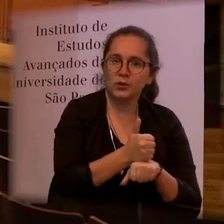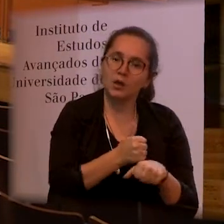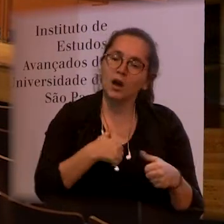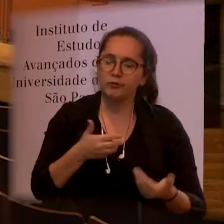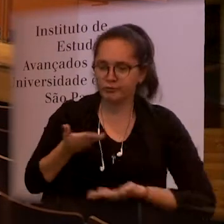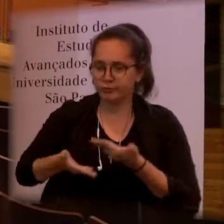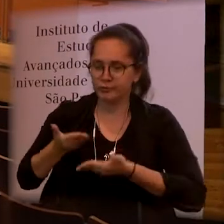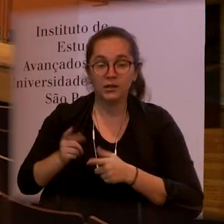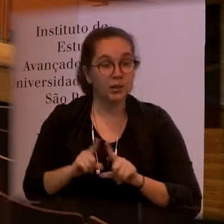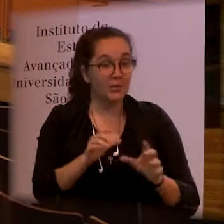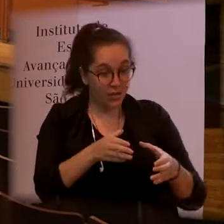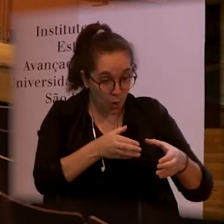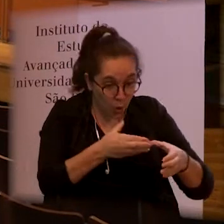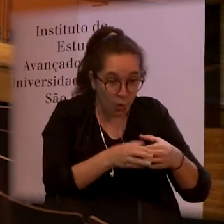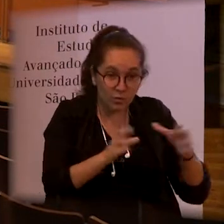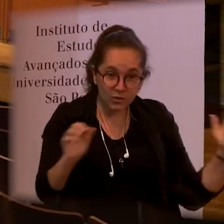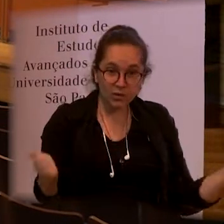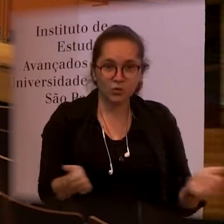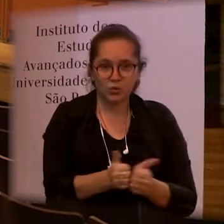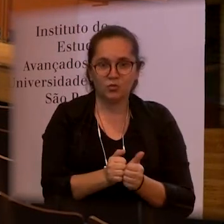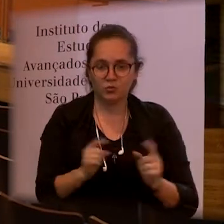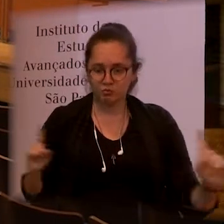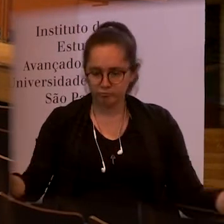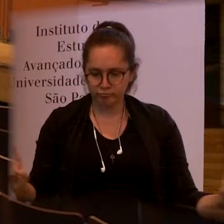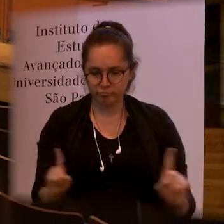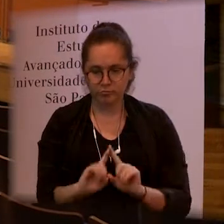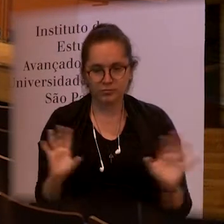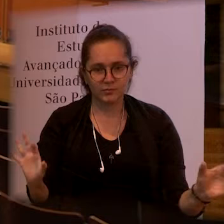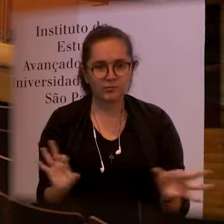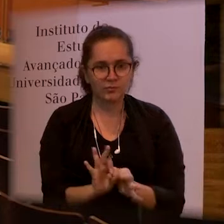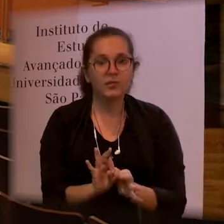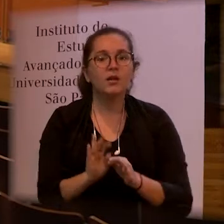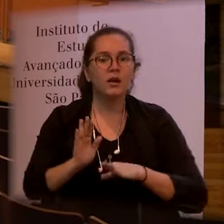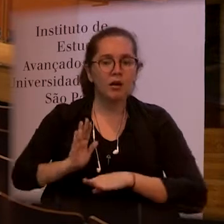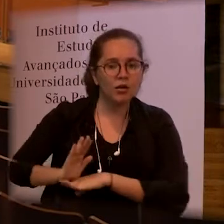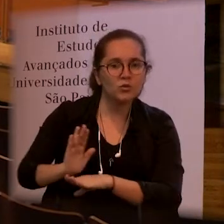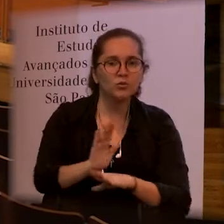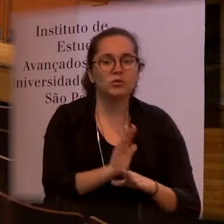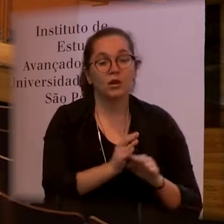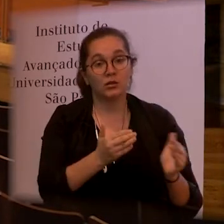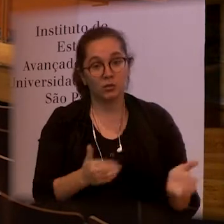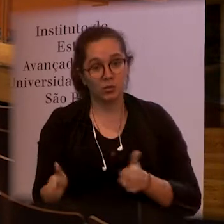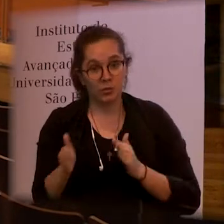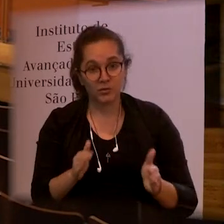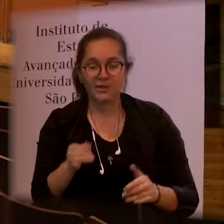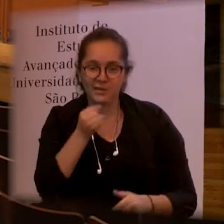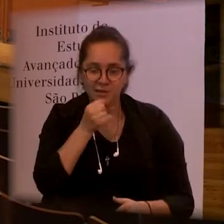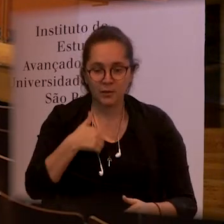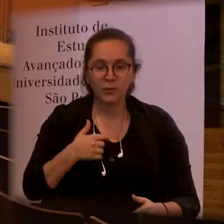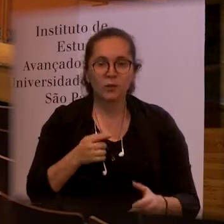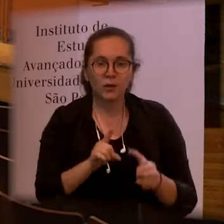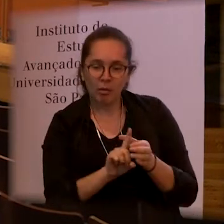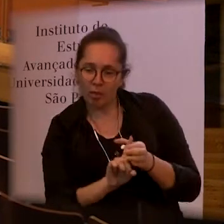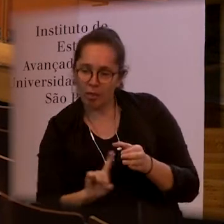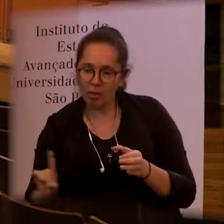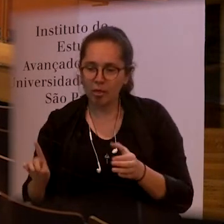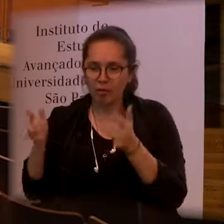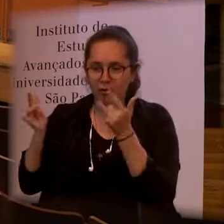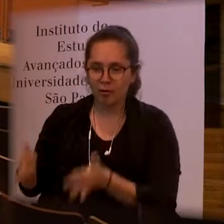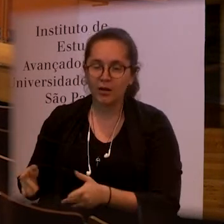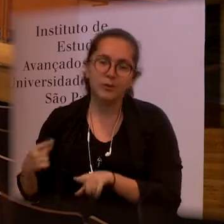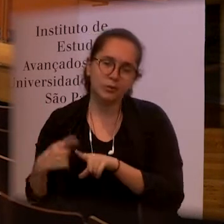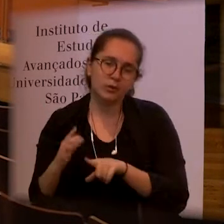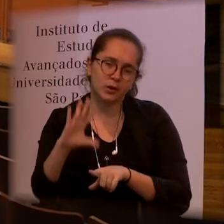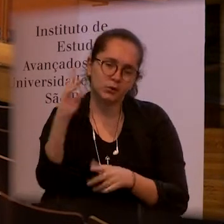involved but the community in itself can help in this process to diminish of the exclusion